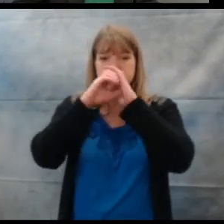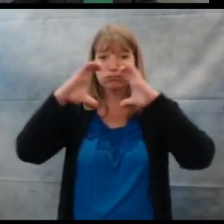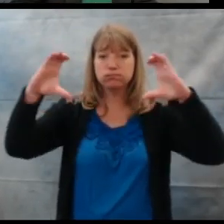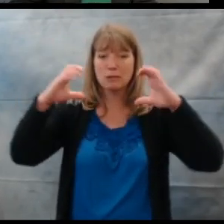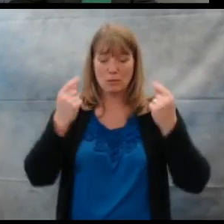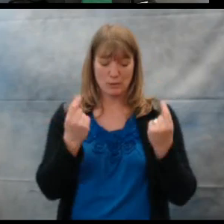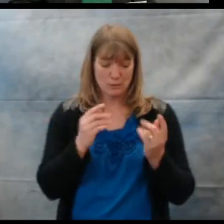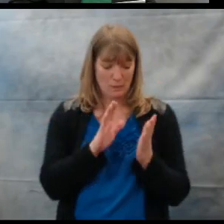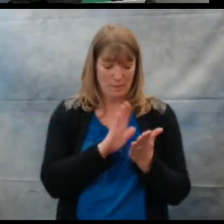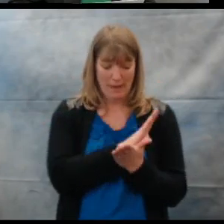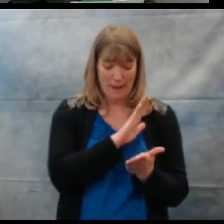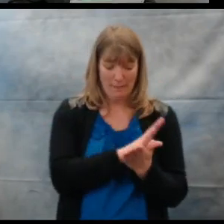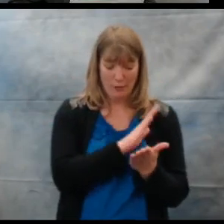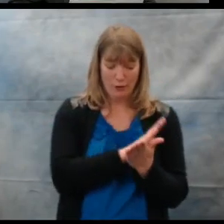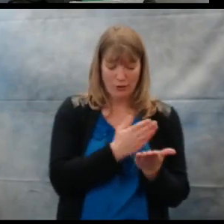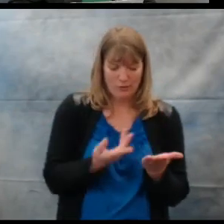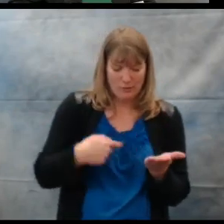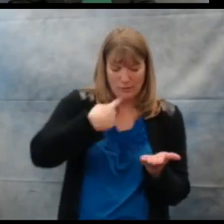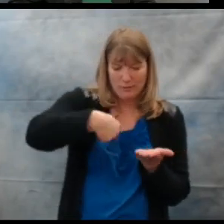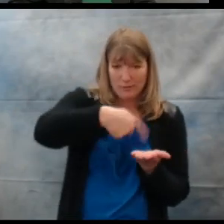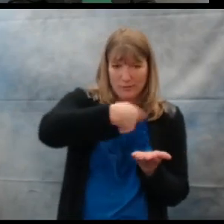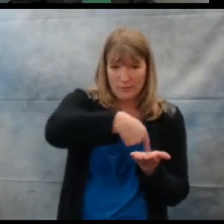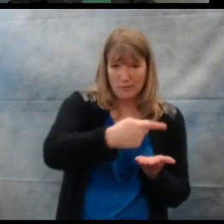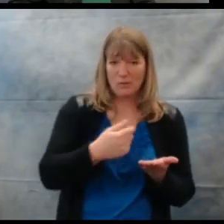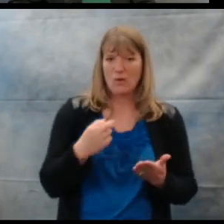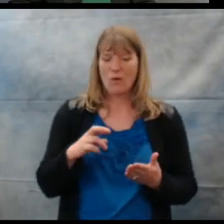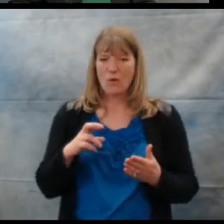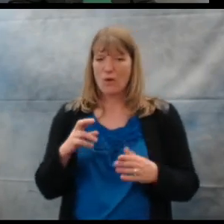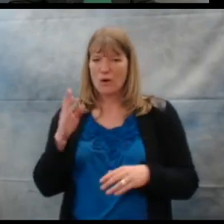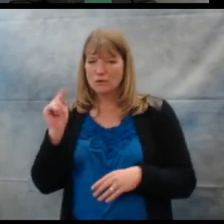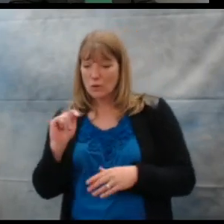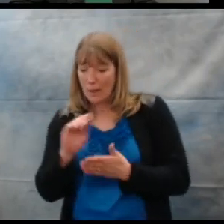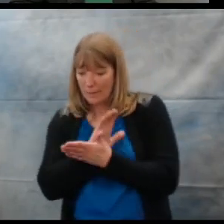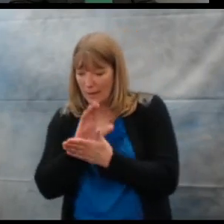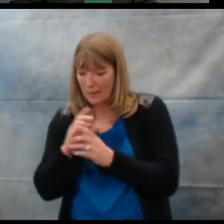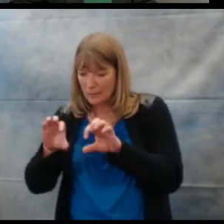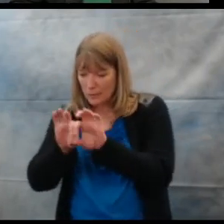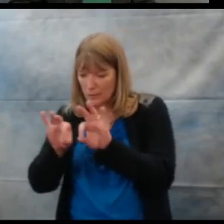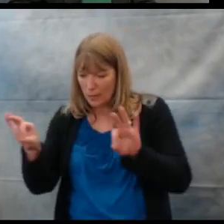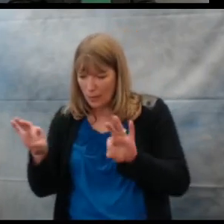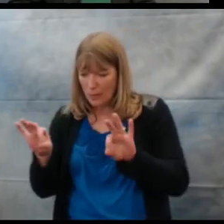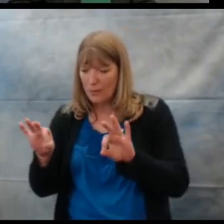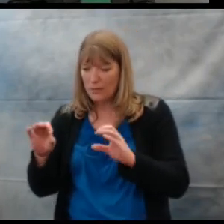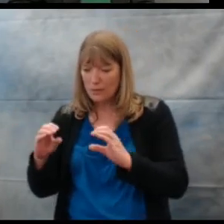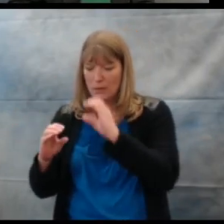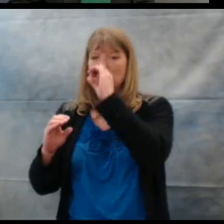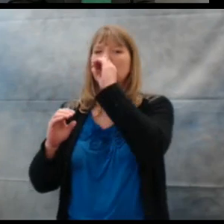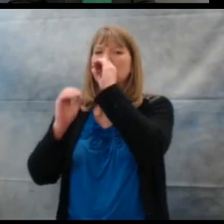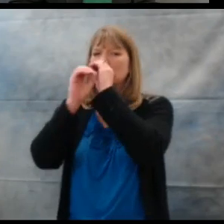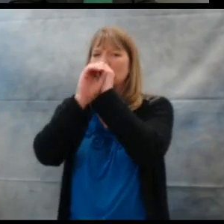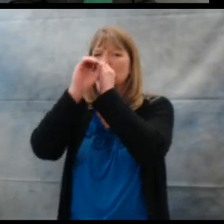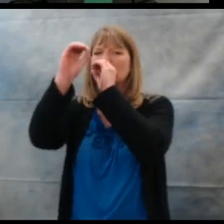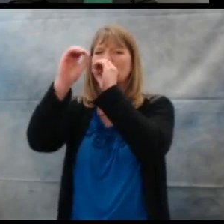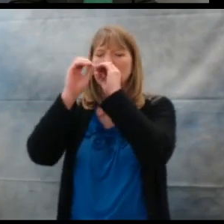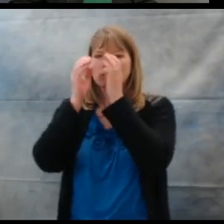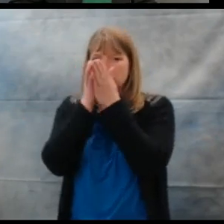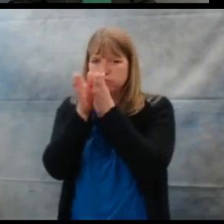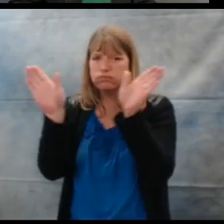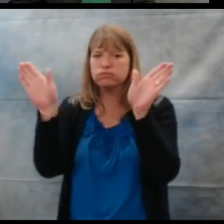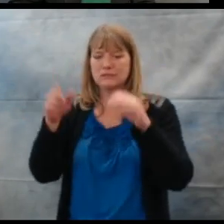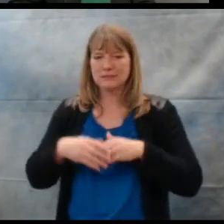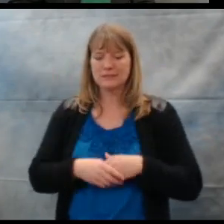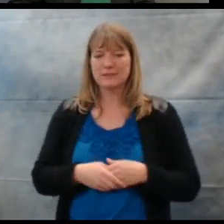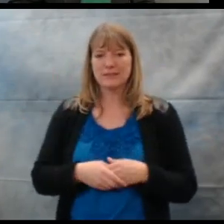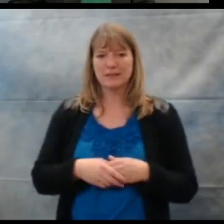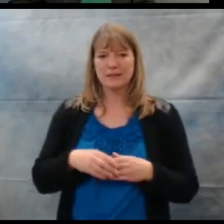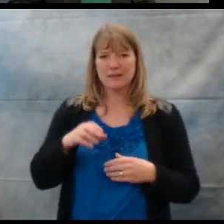megaphone by rolling up a piece of paper or use a toilet roll as a megaphone.